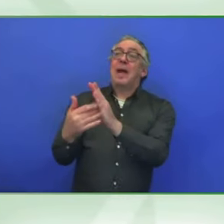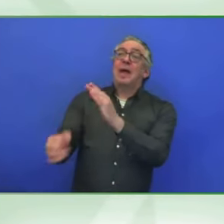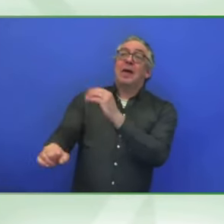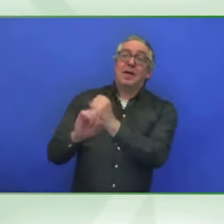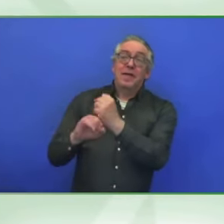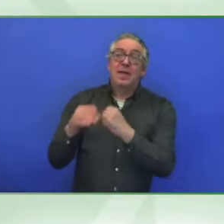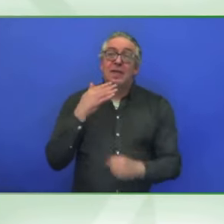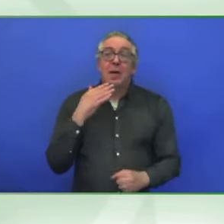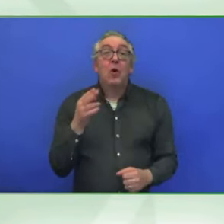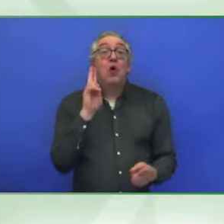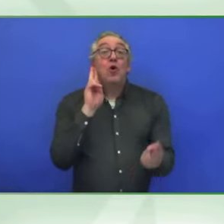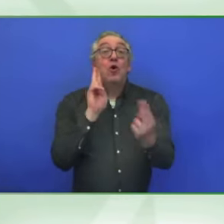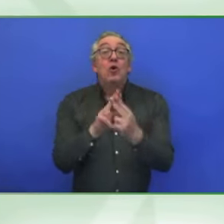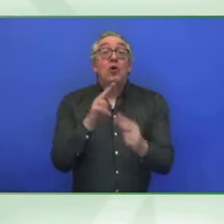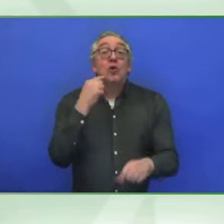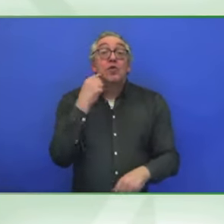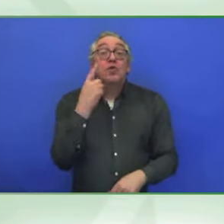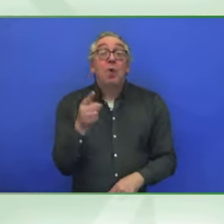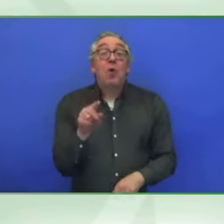.55.